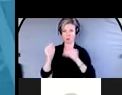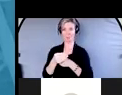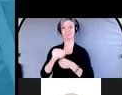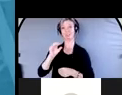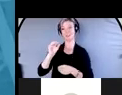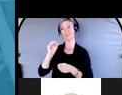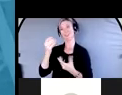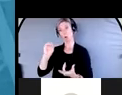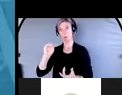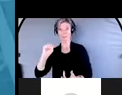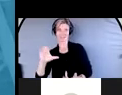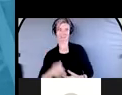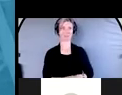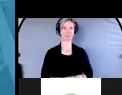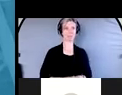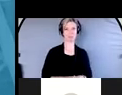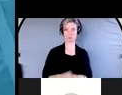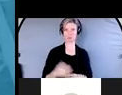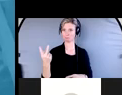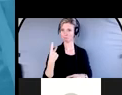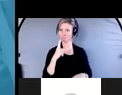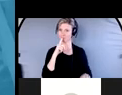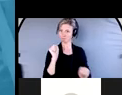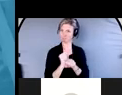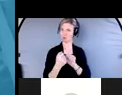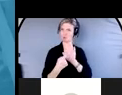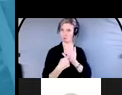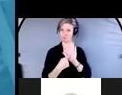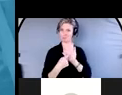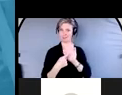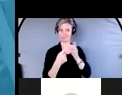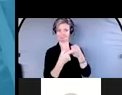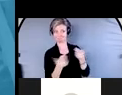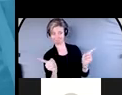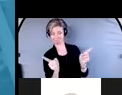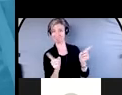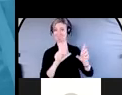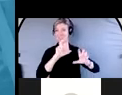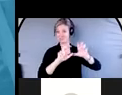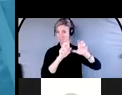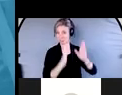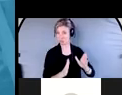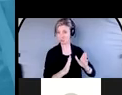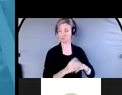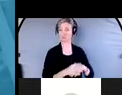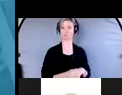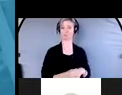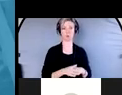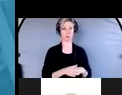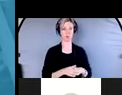like to say that we represent investors, wear their voice. You know, we have a team of people that we work on